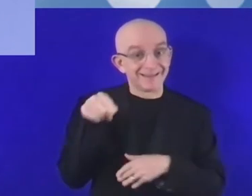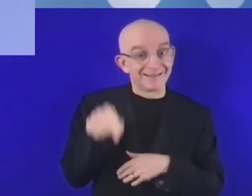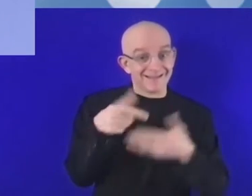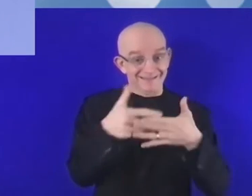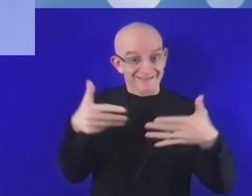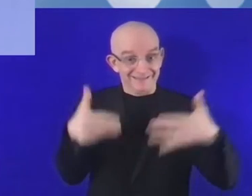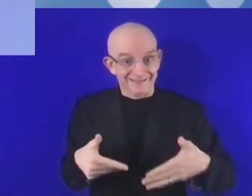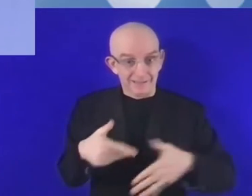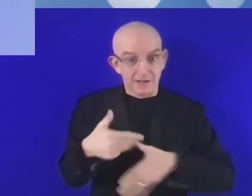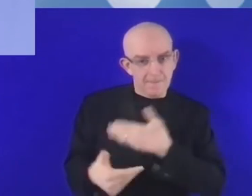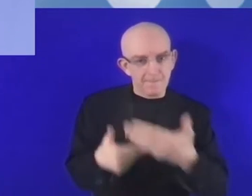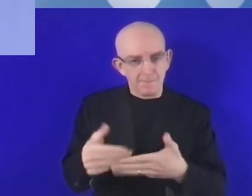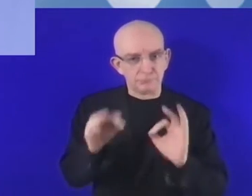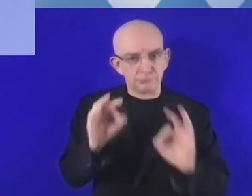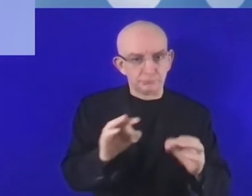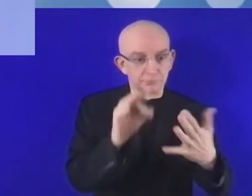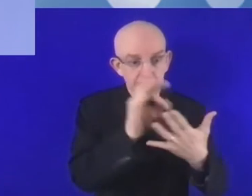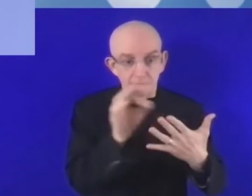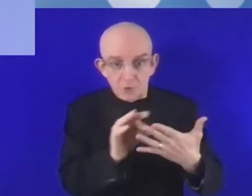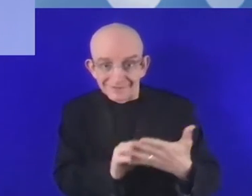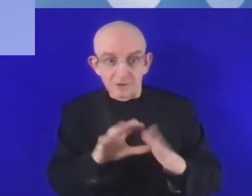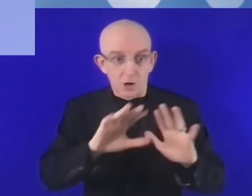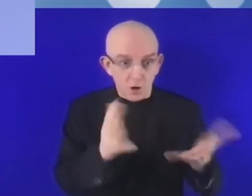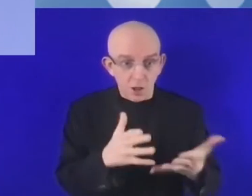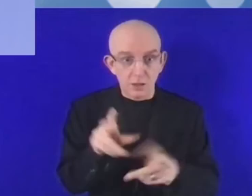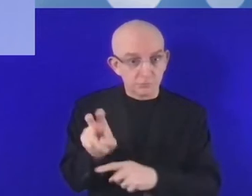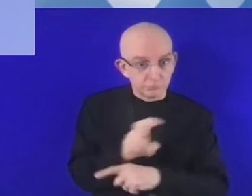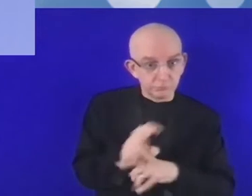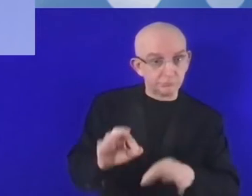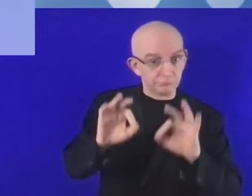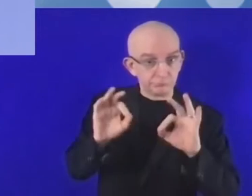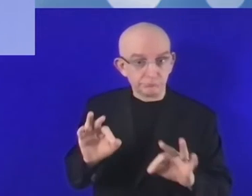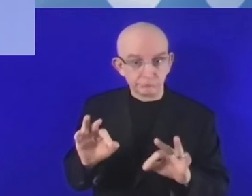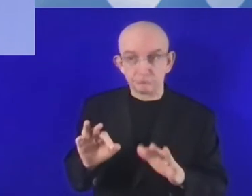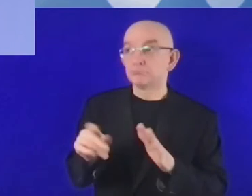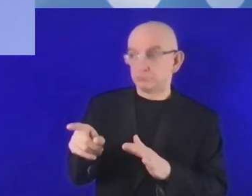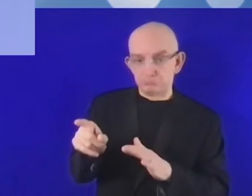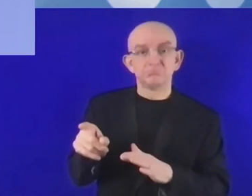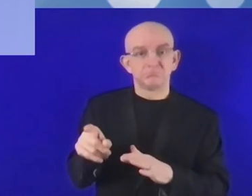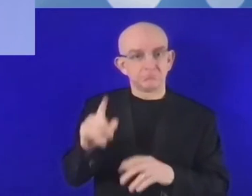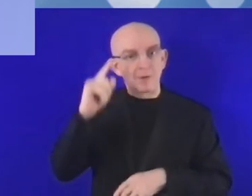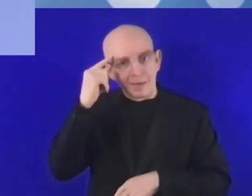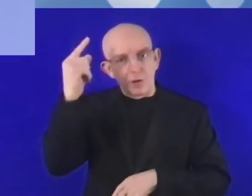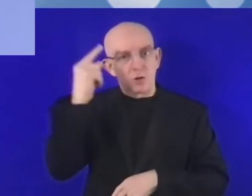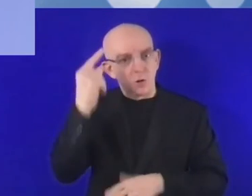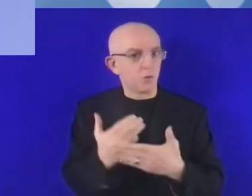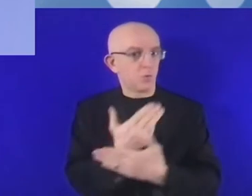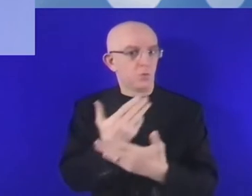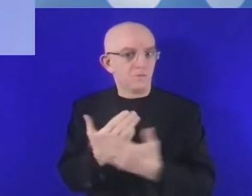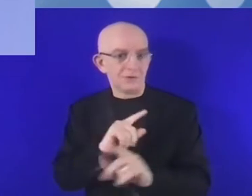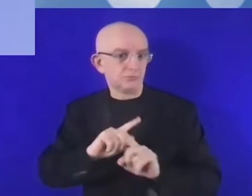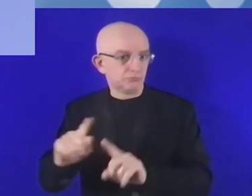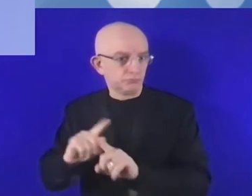So if we take our experience adapting innovative and consultative approach to